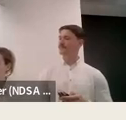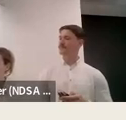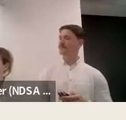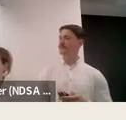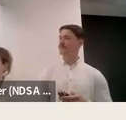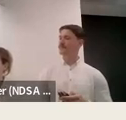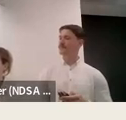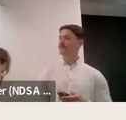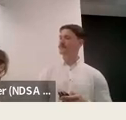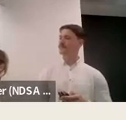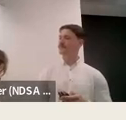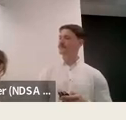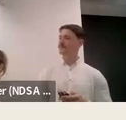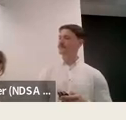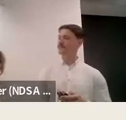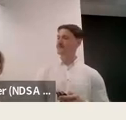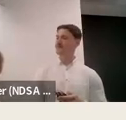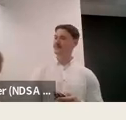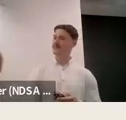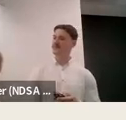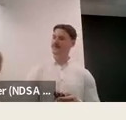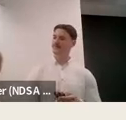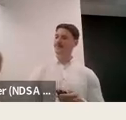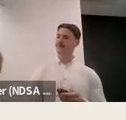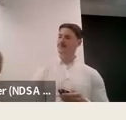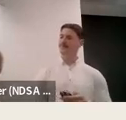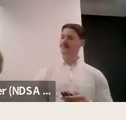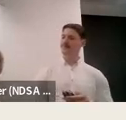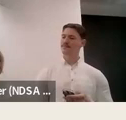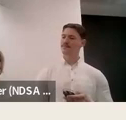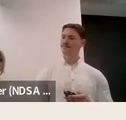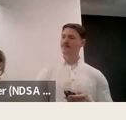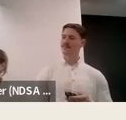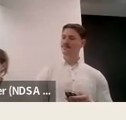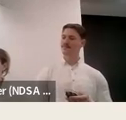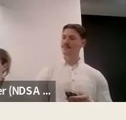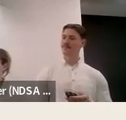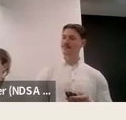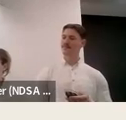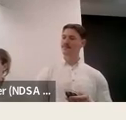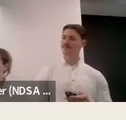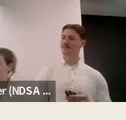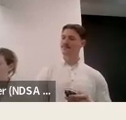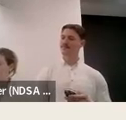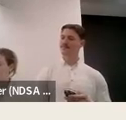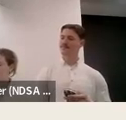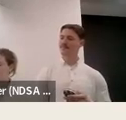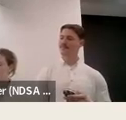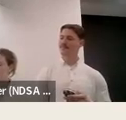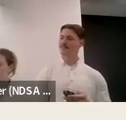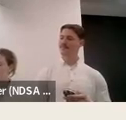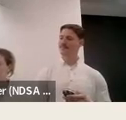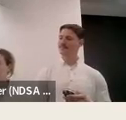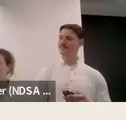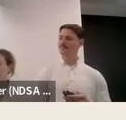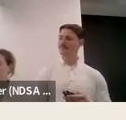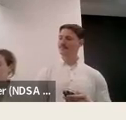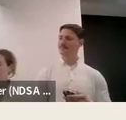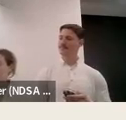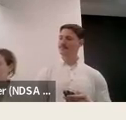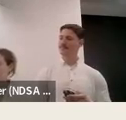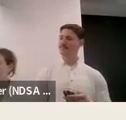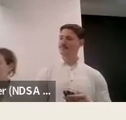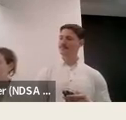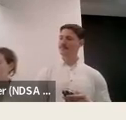providers. So, as I said, were founded in 2021 and our membership includes the Victoria University Disabilities Association,